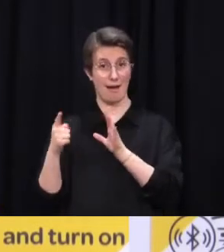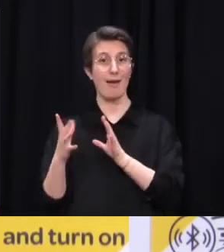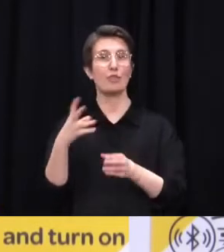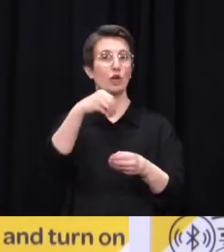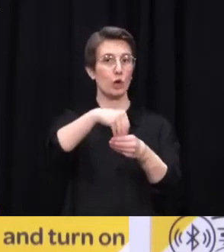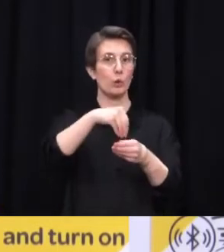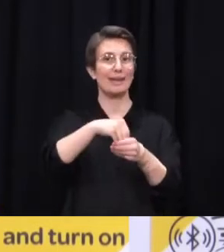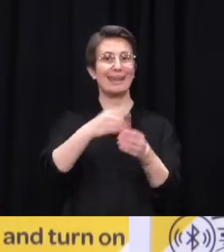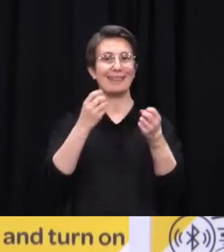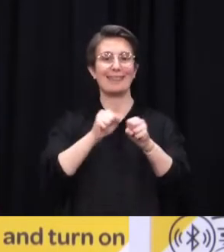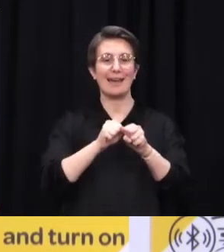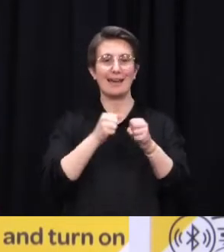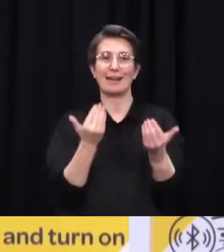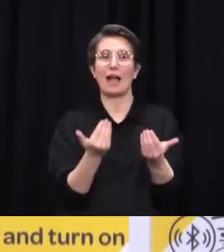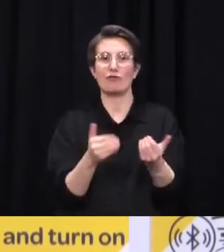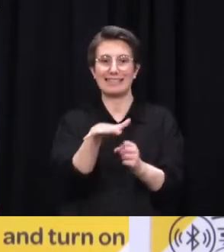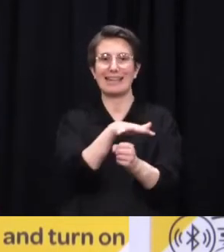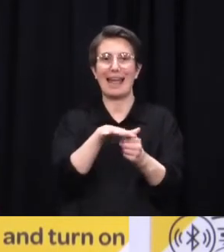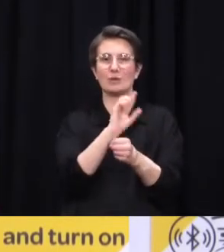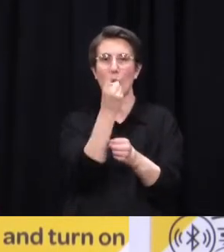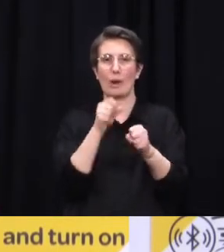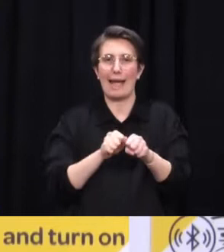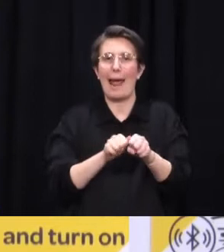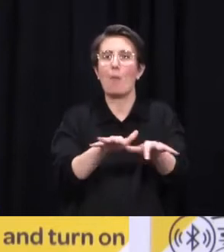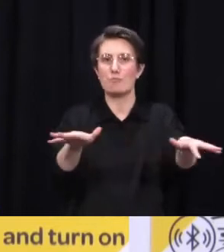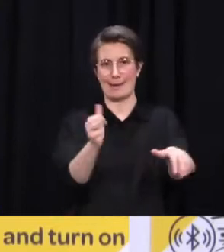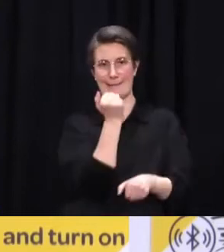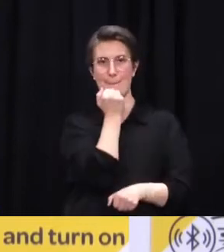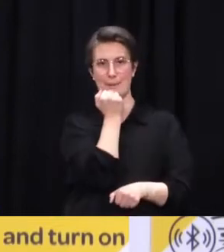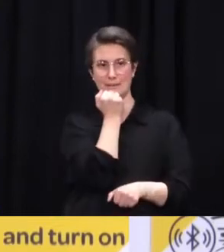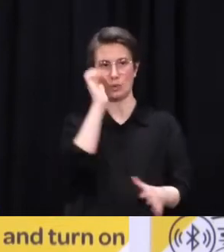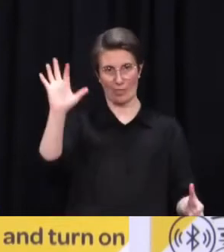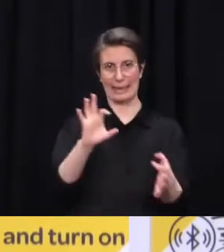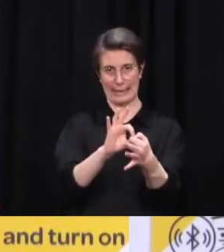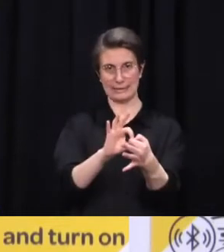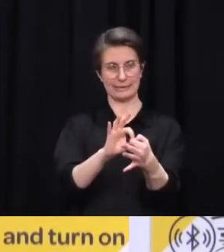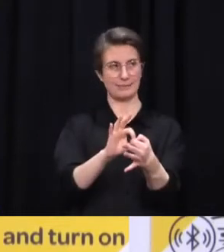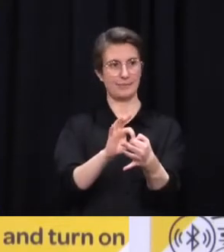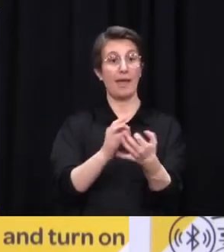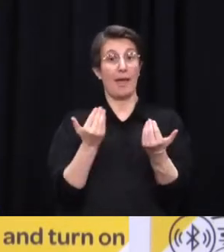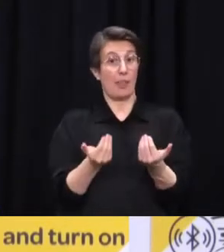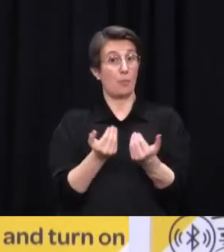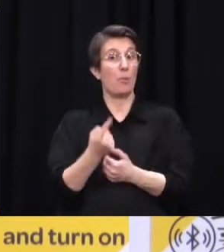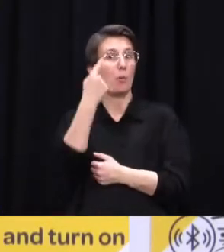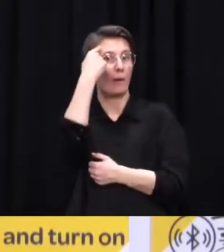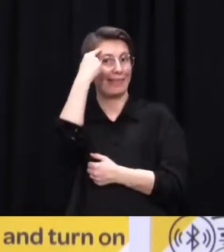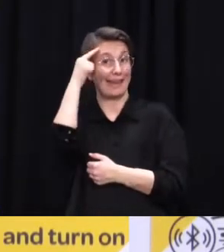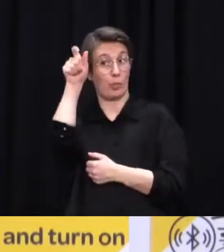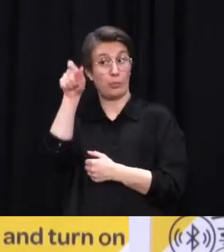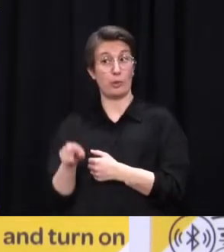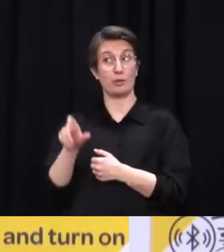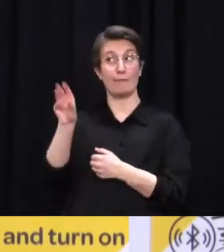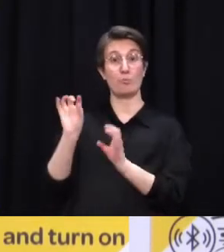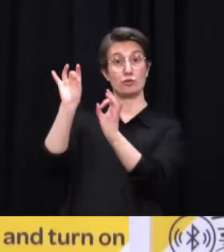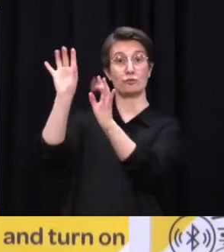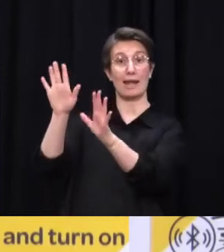of the outbreak. You'll remember we are focusing on the most likely source is the person who had come back from New South Wales